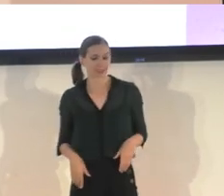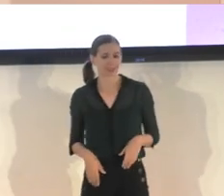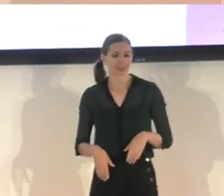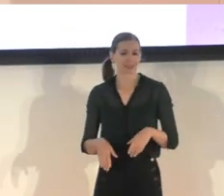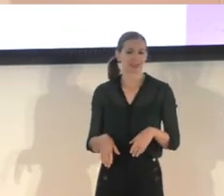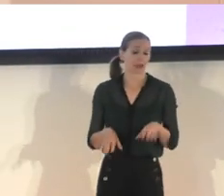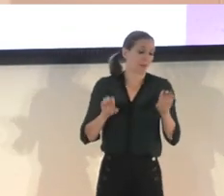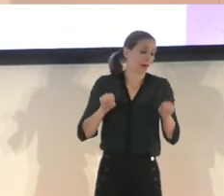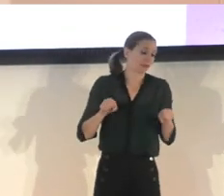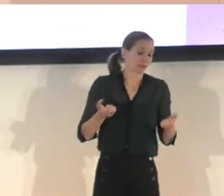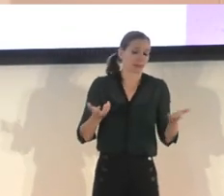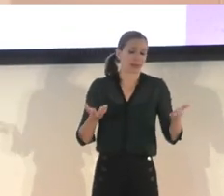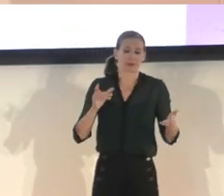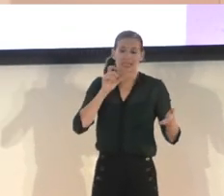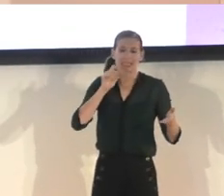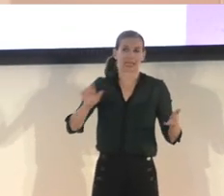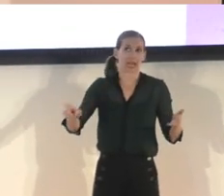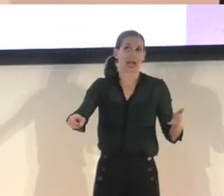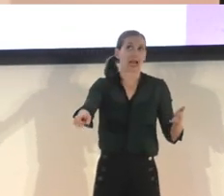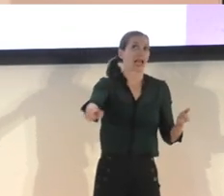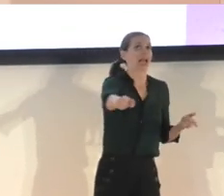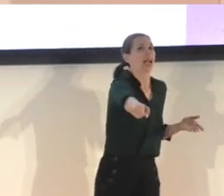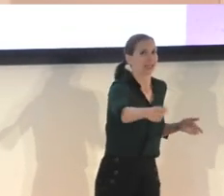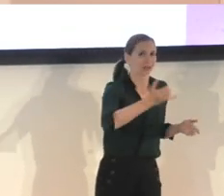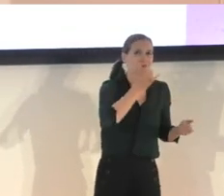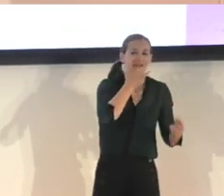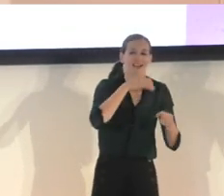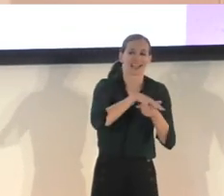in the release of the button.